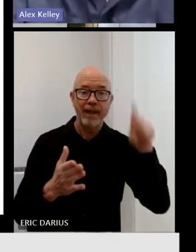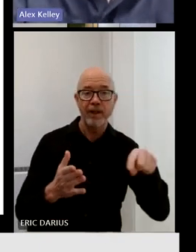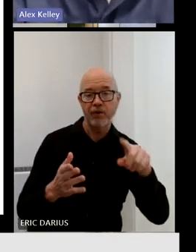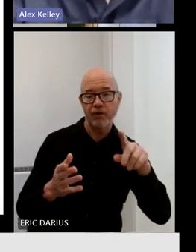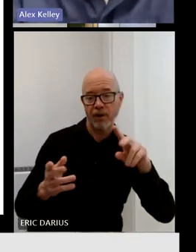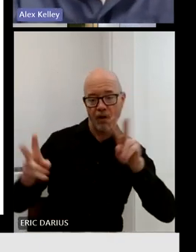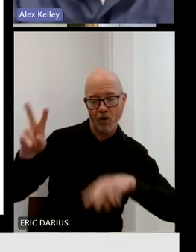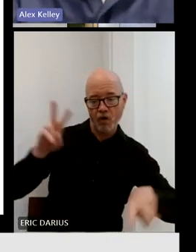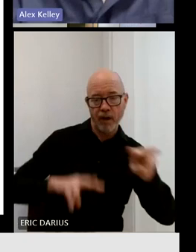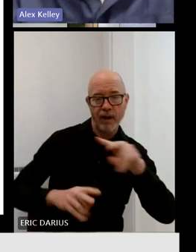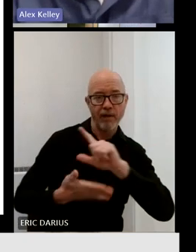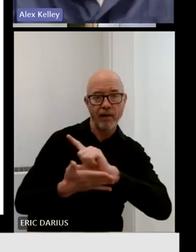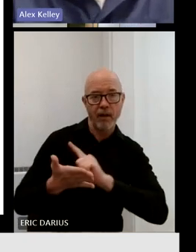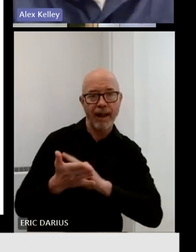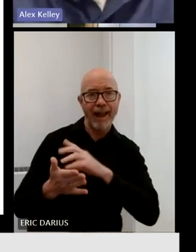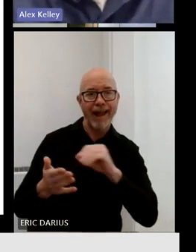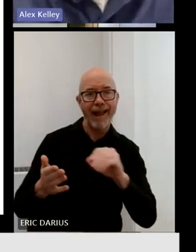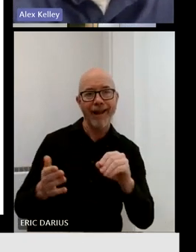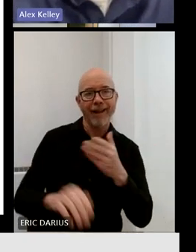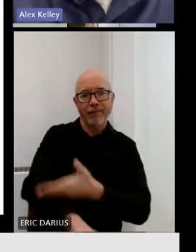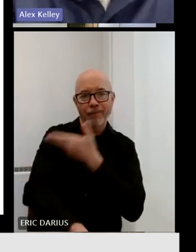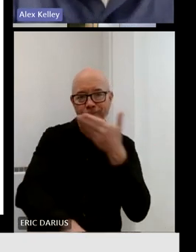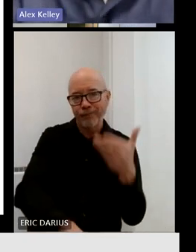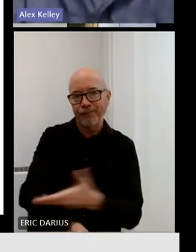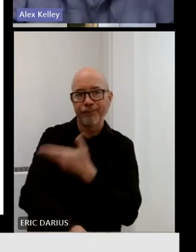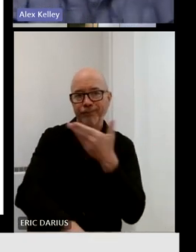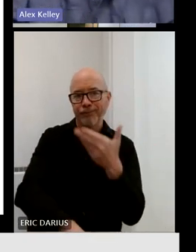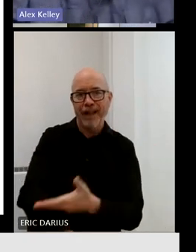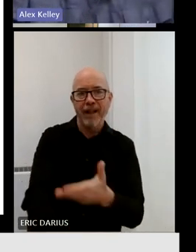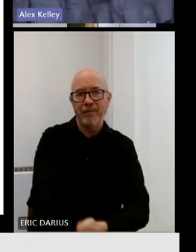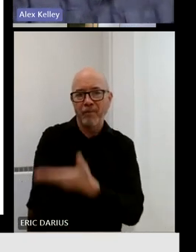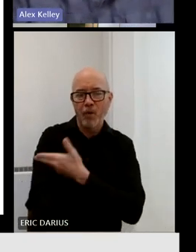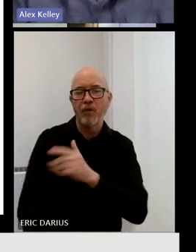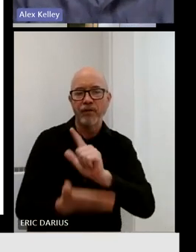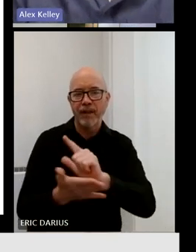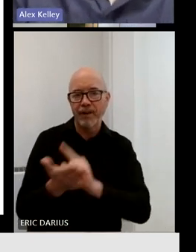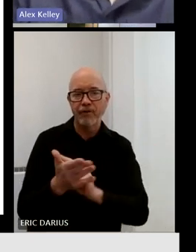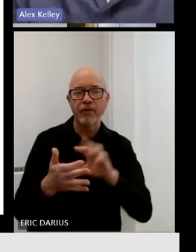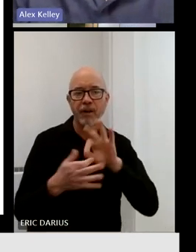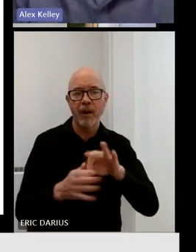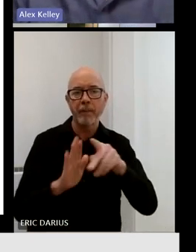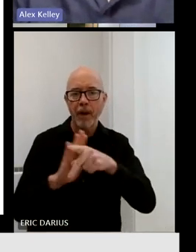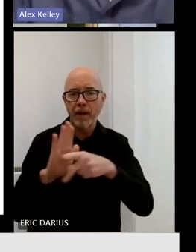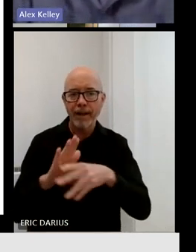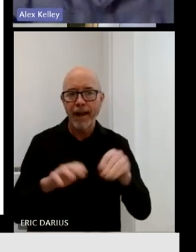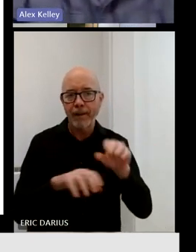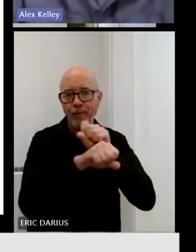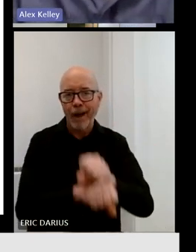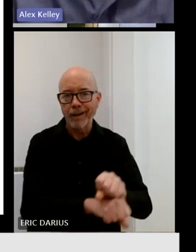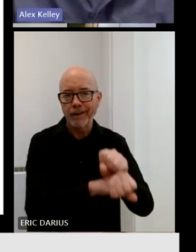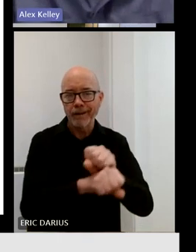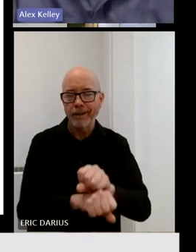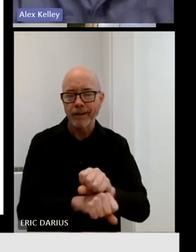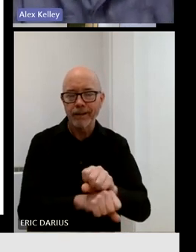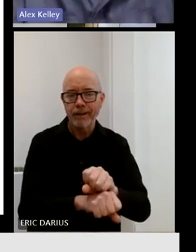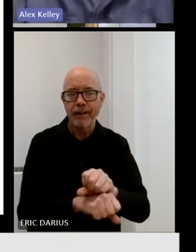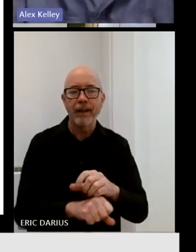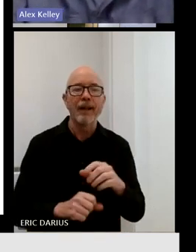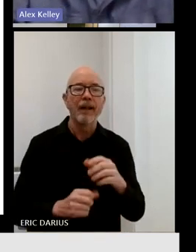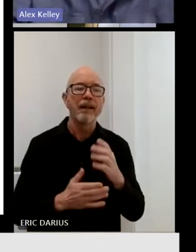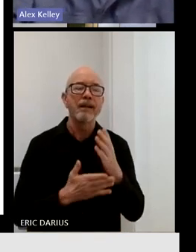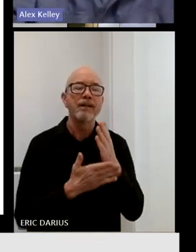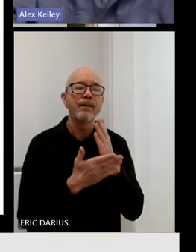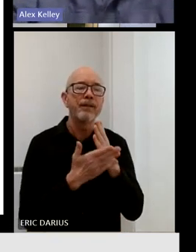modernize the statutes that guide our telecommunications policies and practices. There's a few ways in which the statutory goals in different